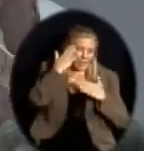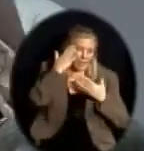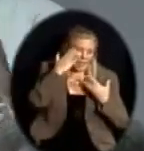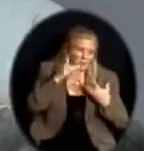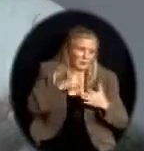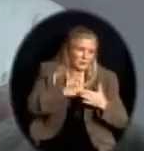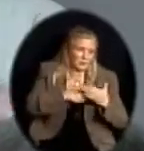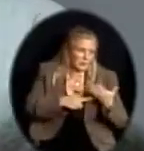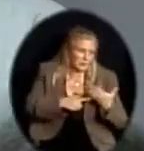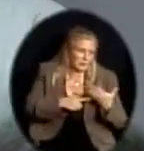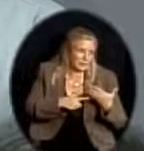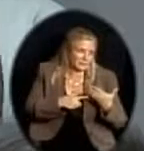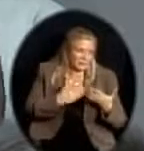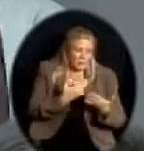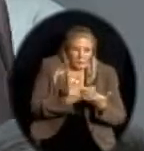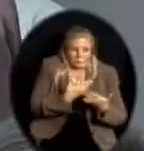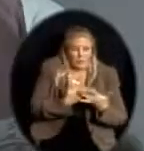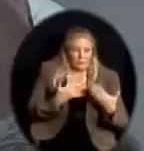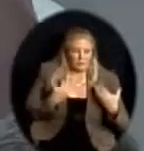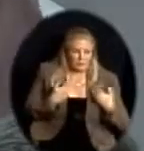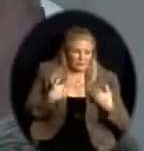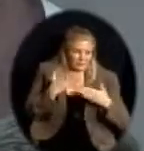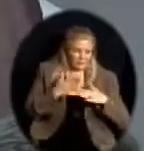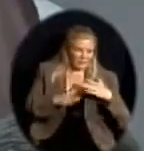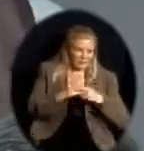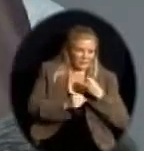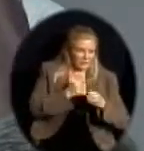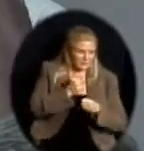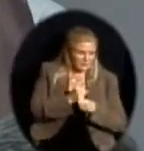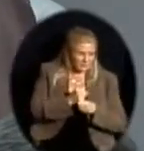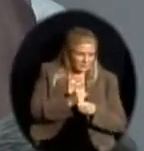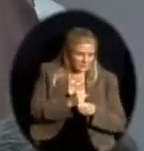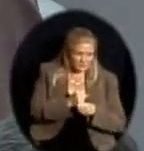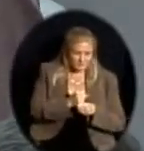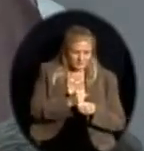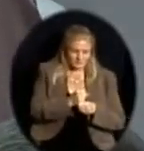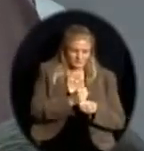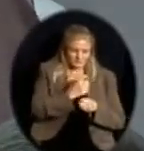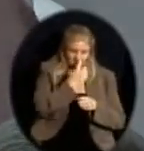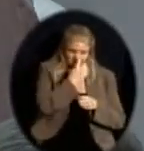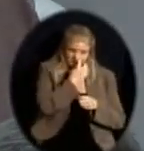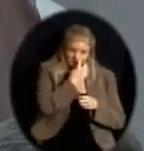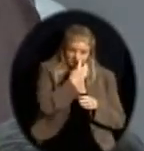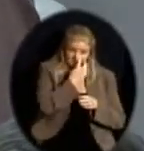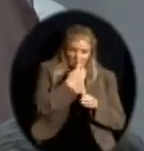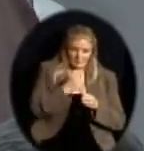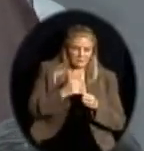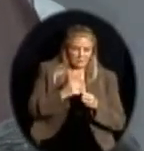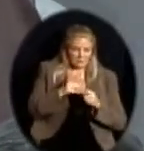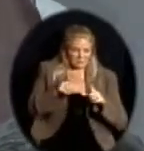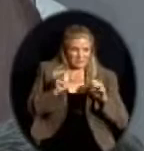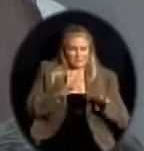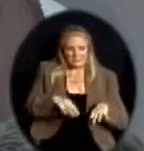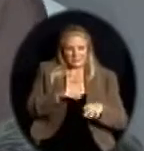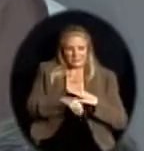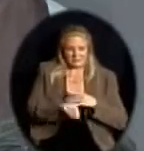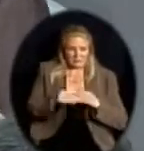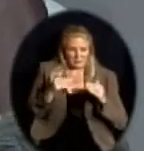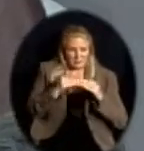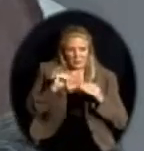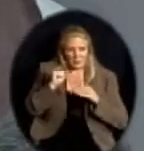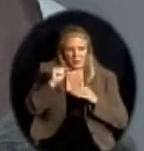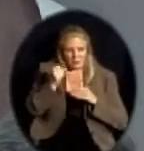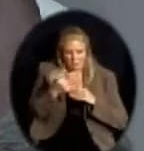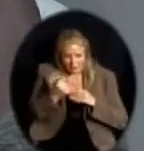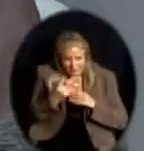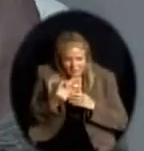with Carolina, I believe the student you were talking about there, testing her at the end of grade 11 with a grade 11 test. I don't know